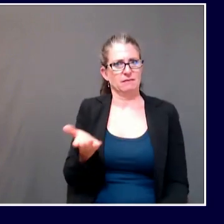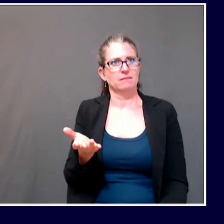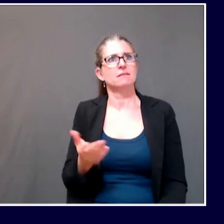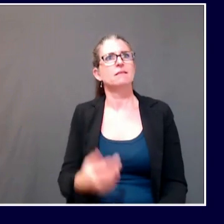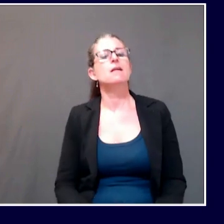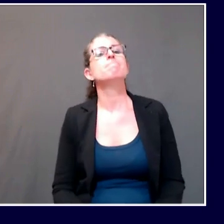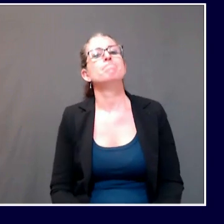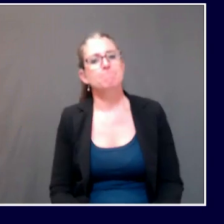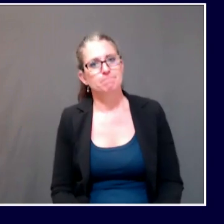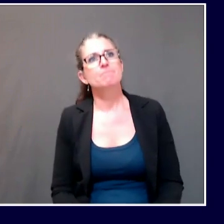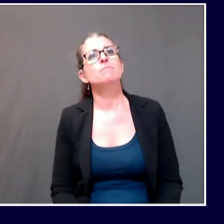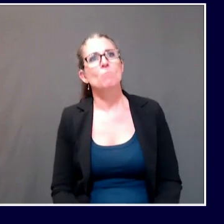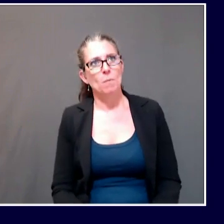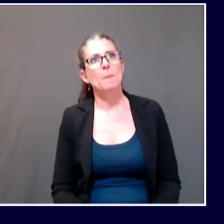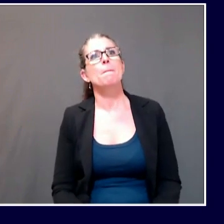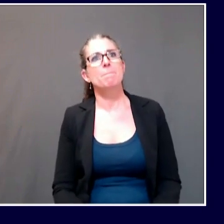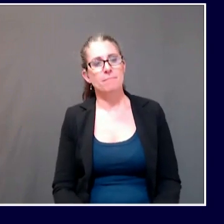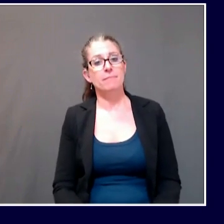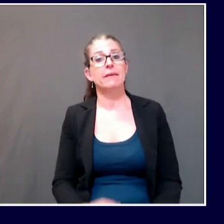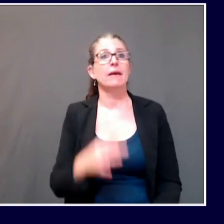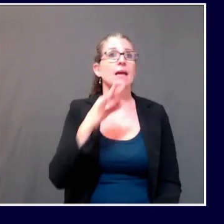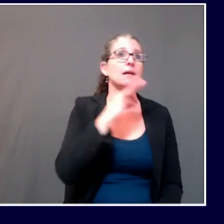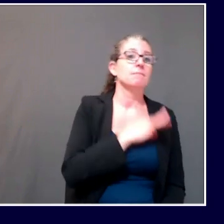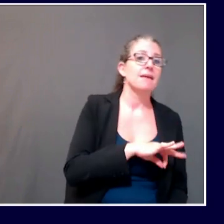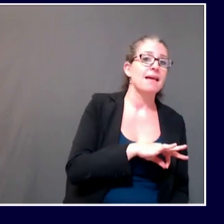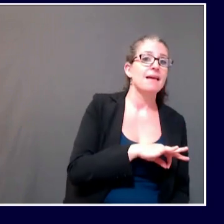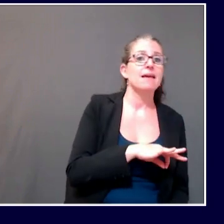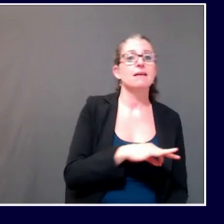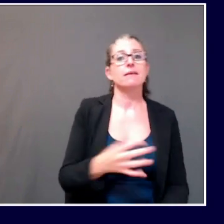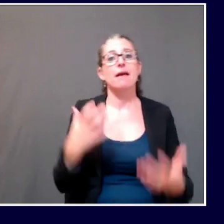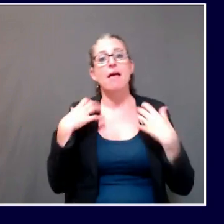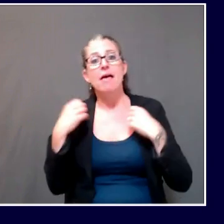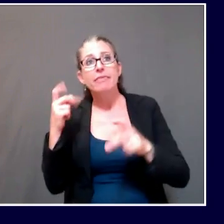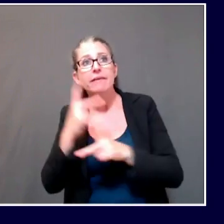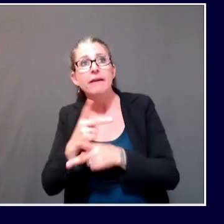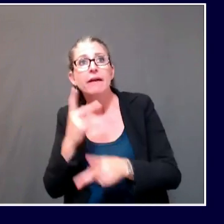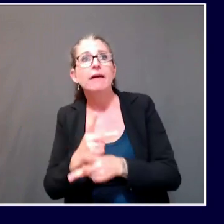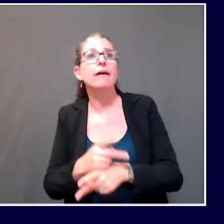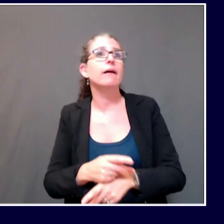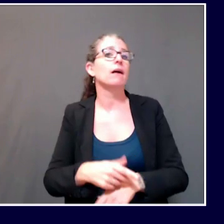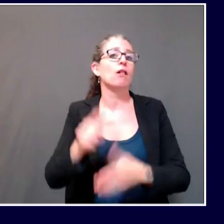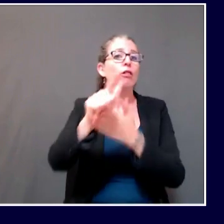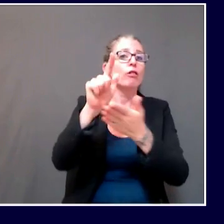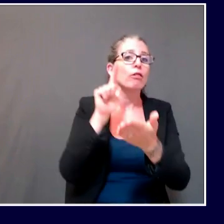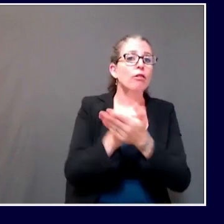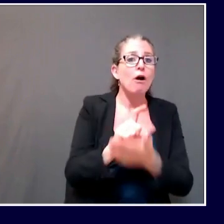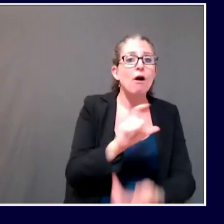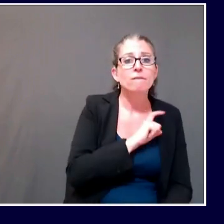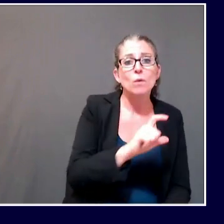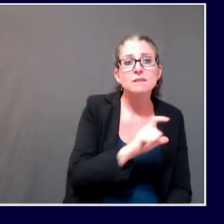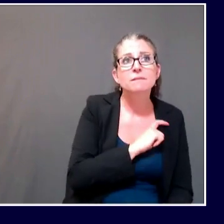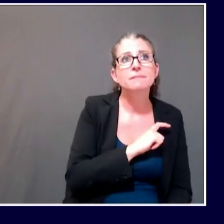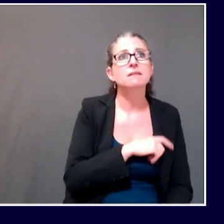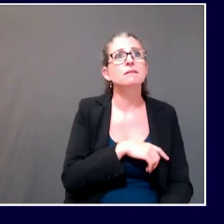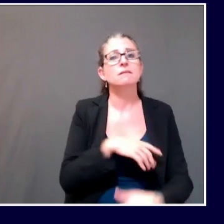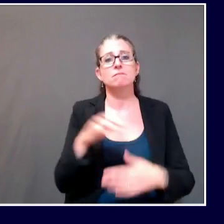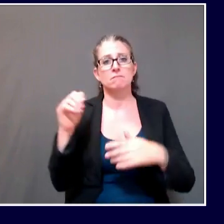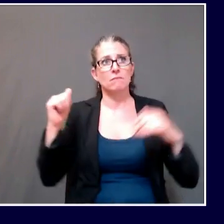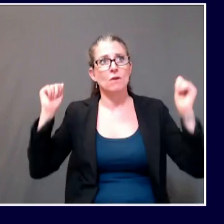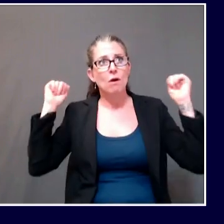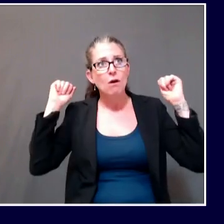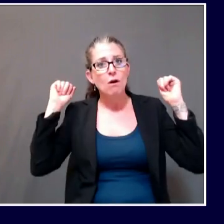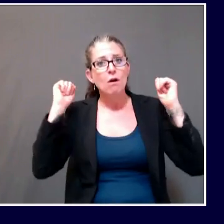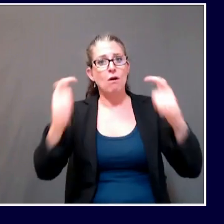in health care or education or law enforcement. Those rules and guidances apply across the board. I have not heard anybody